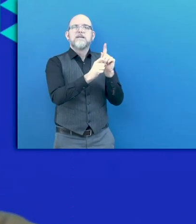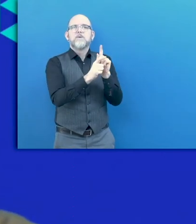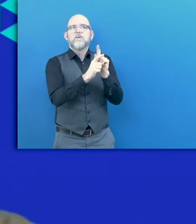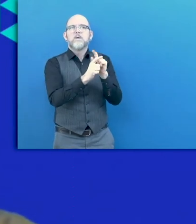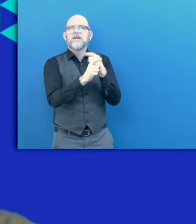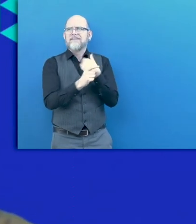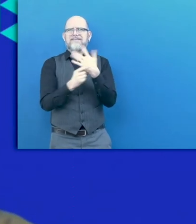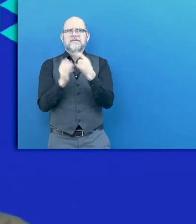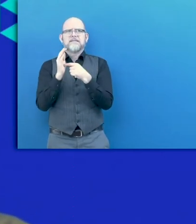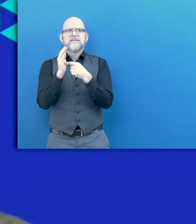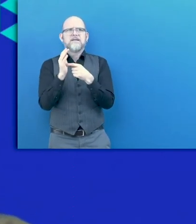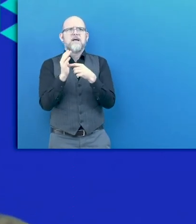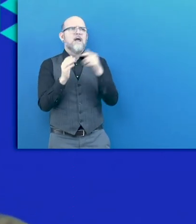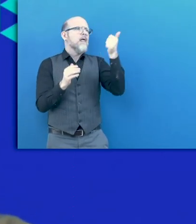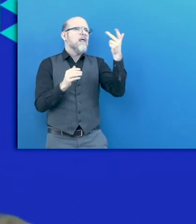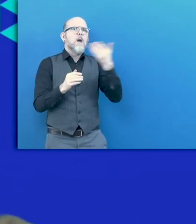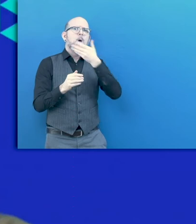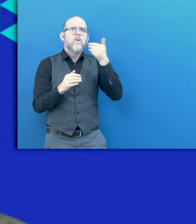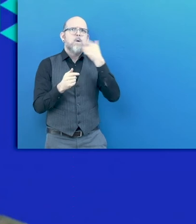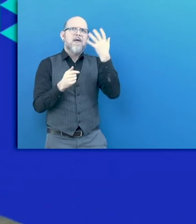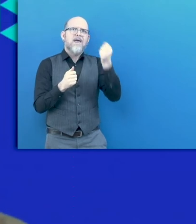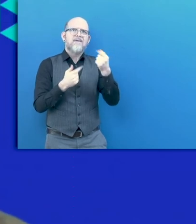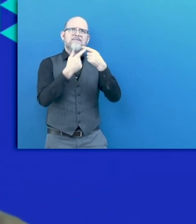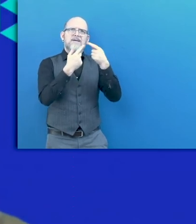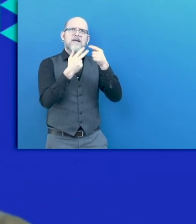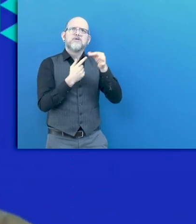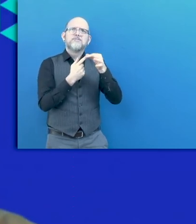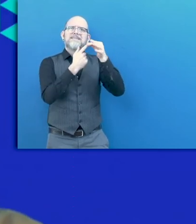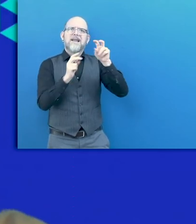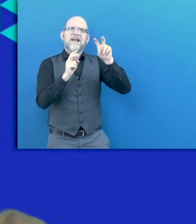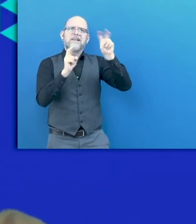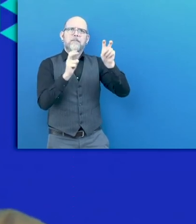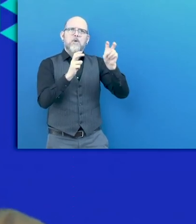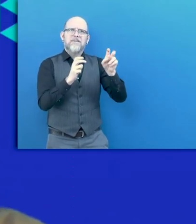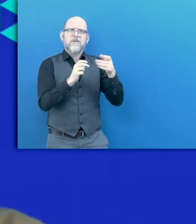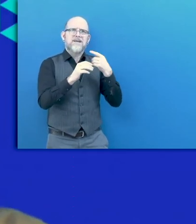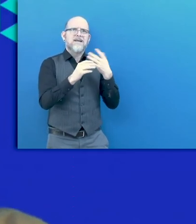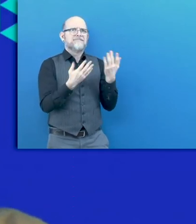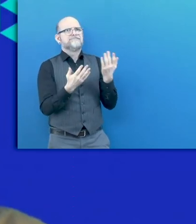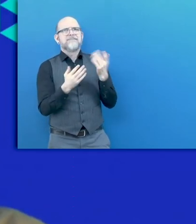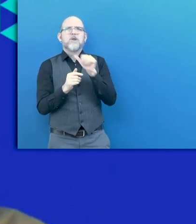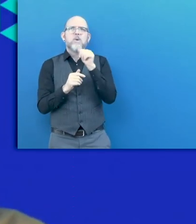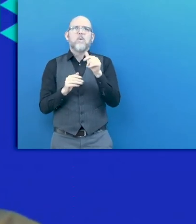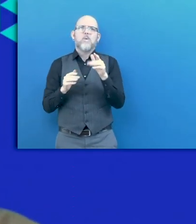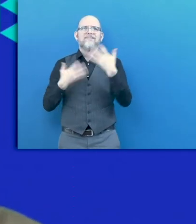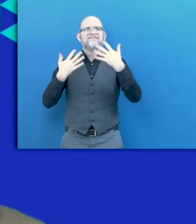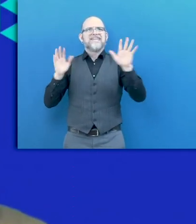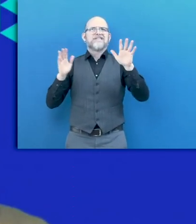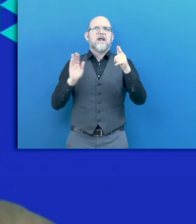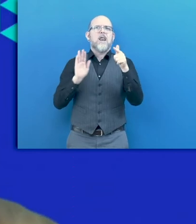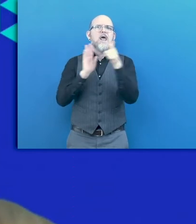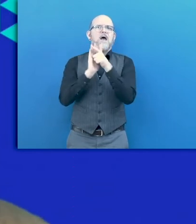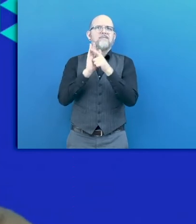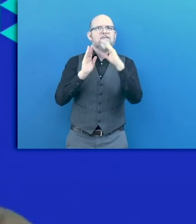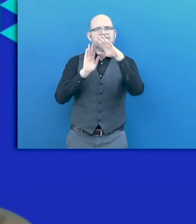the shortcomings that we still have in this specific area. We often have not good enough legislation, often